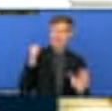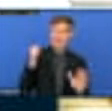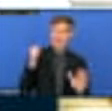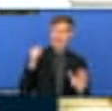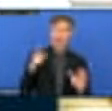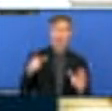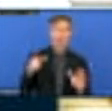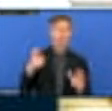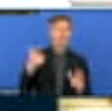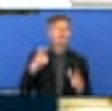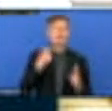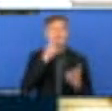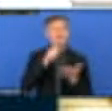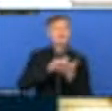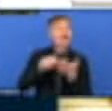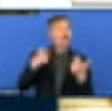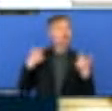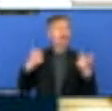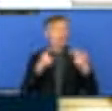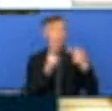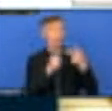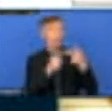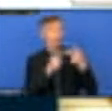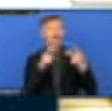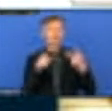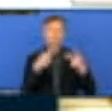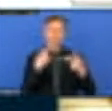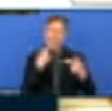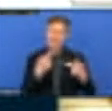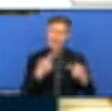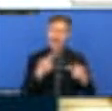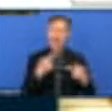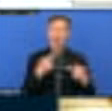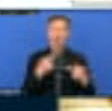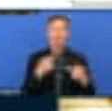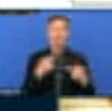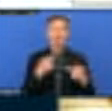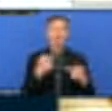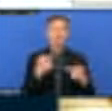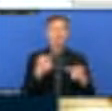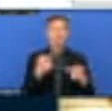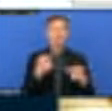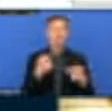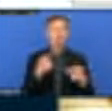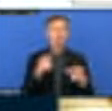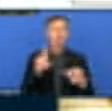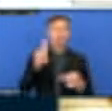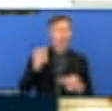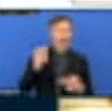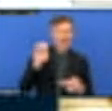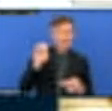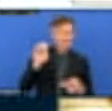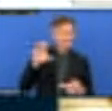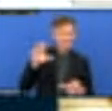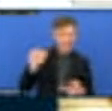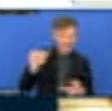to this local volunteer reporting. And the UNECA should come up and